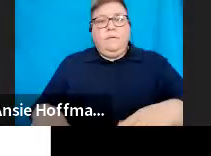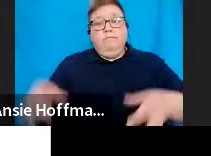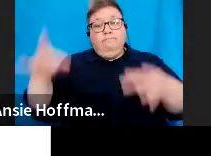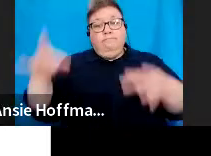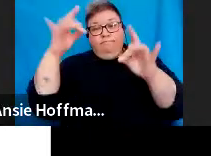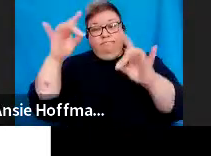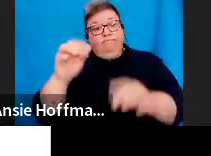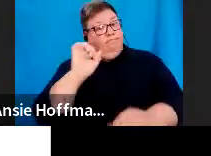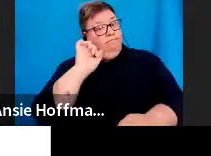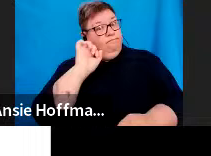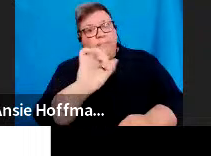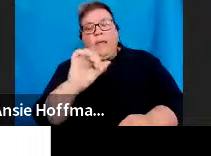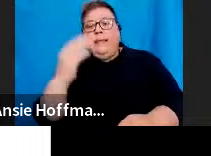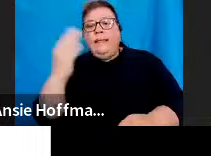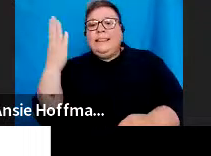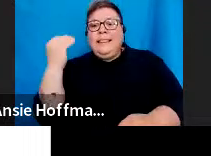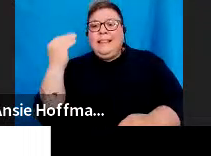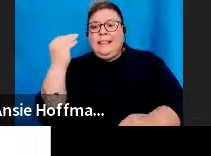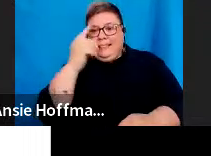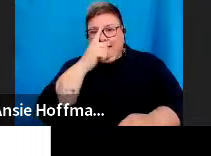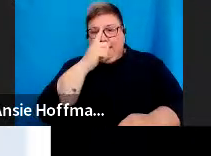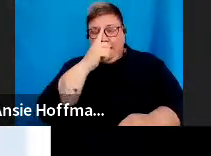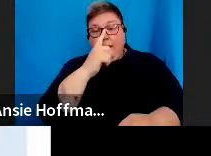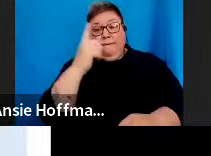1st of October 2007.